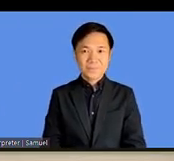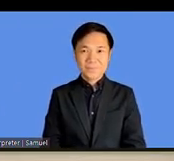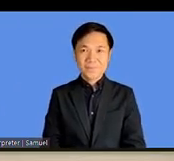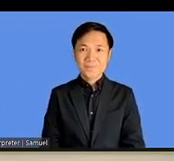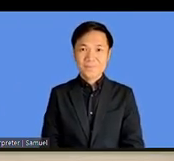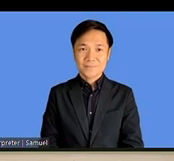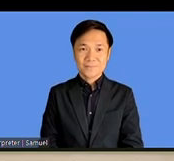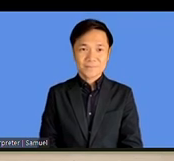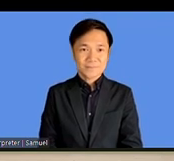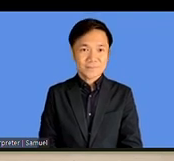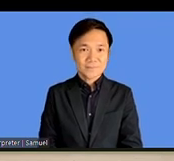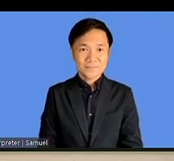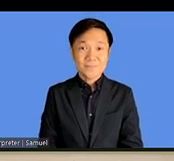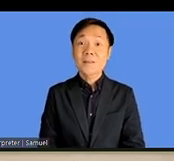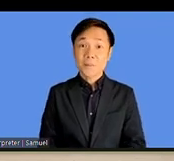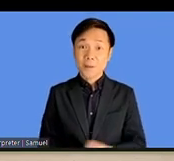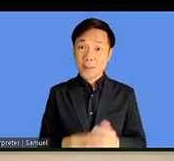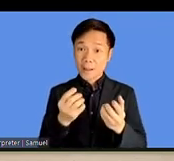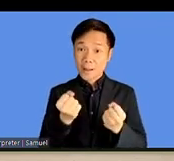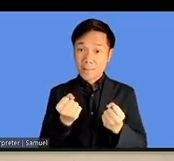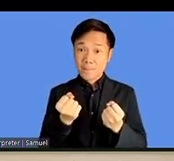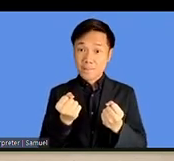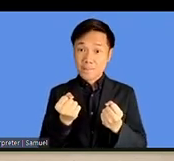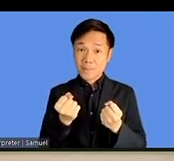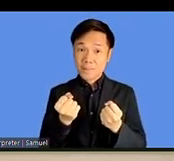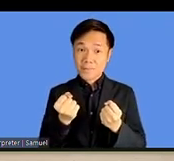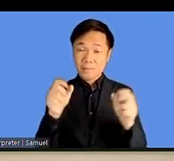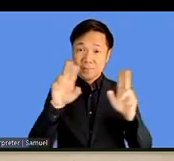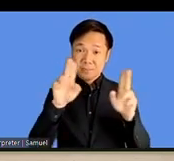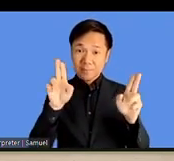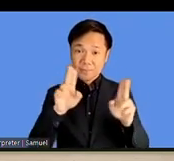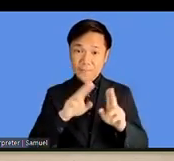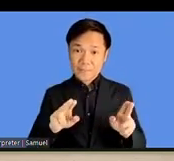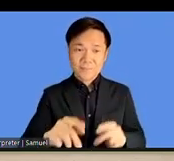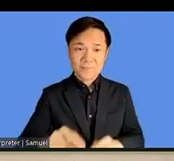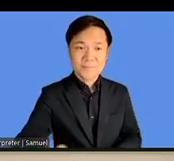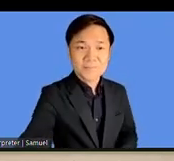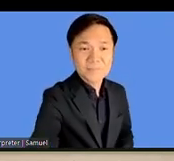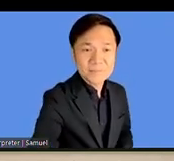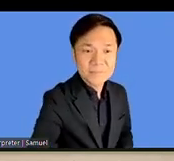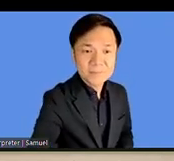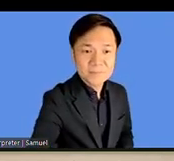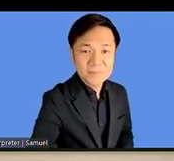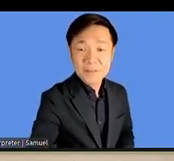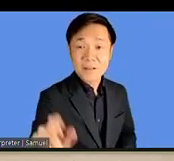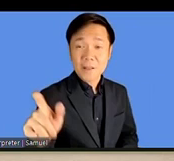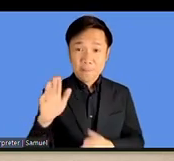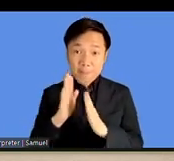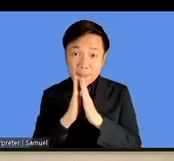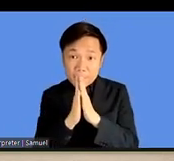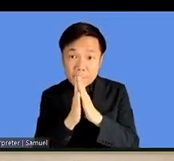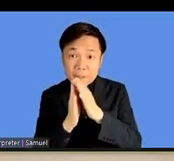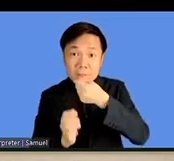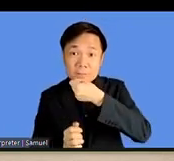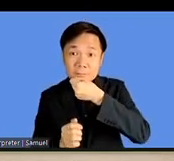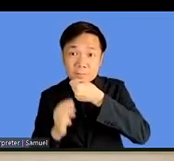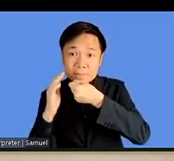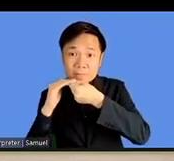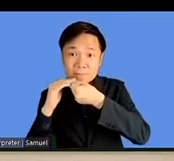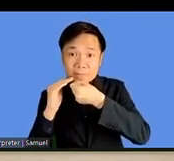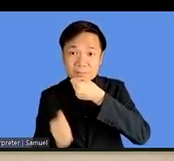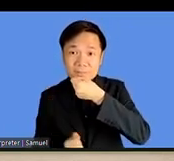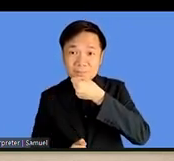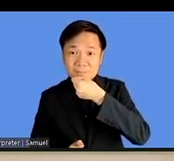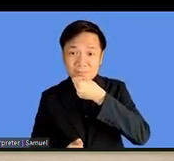we have a, uh, maybe, uh, IS interpreter. Could you remind Akram to open it, unmute himself?